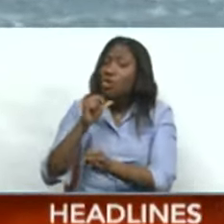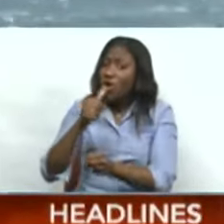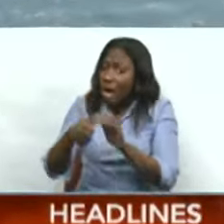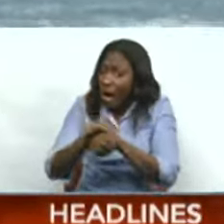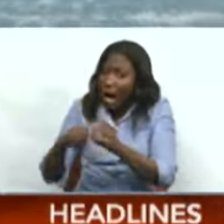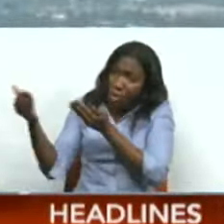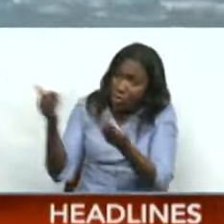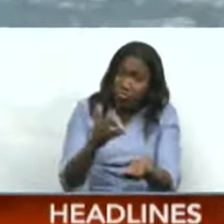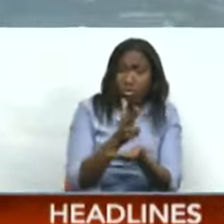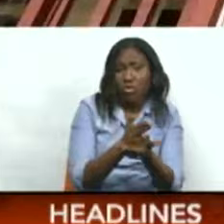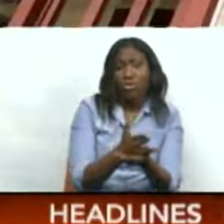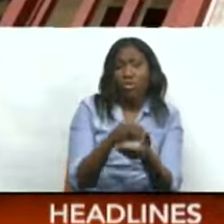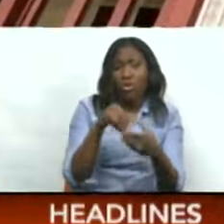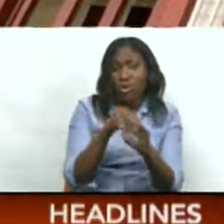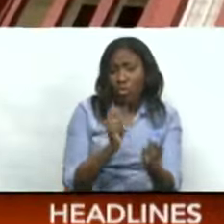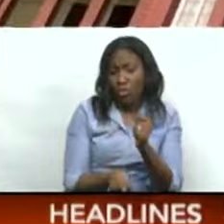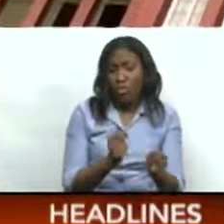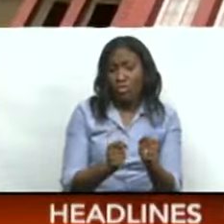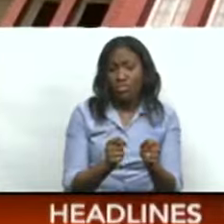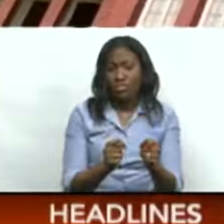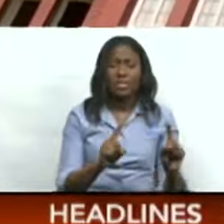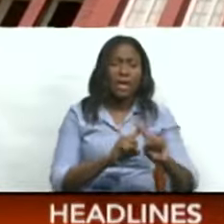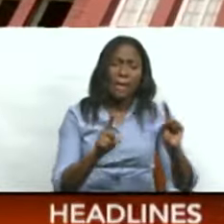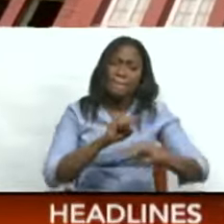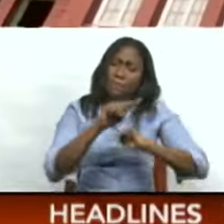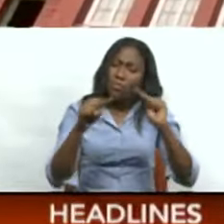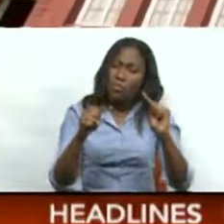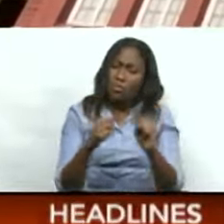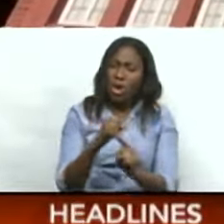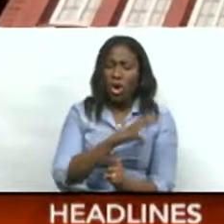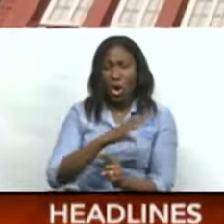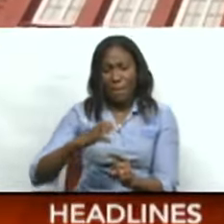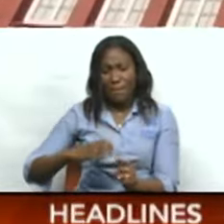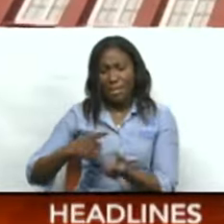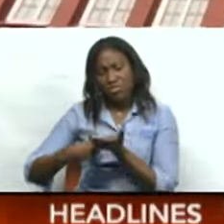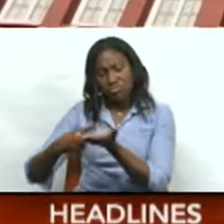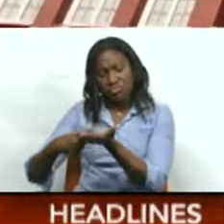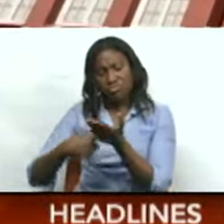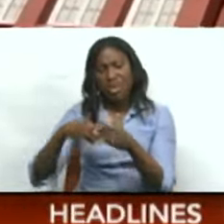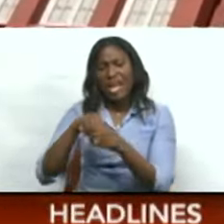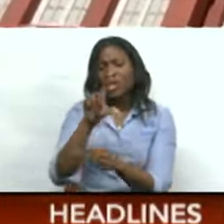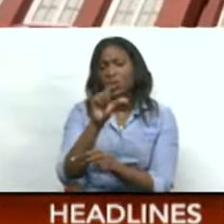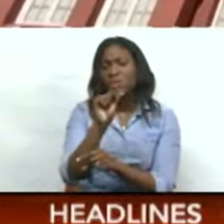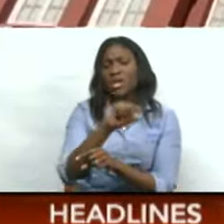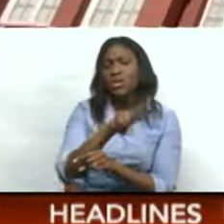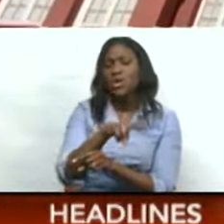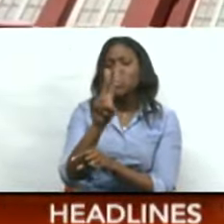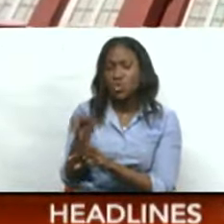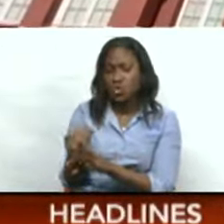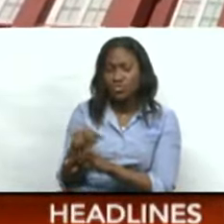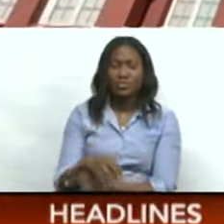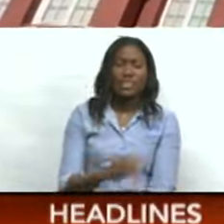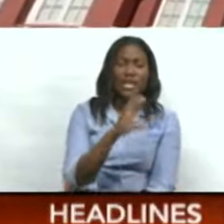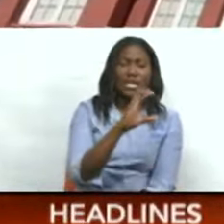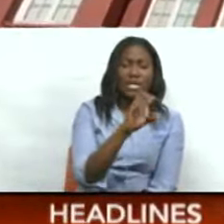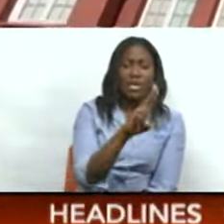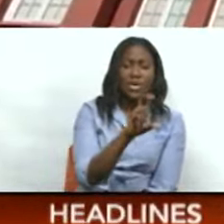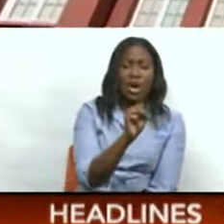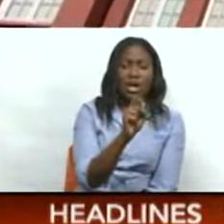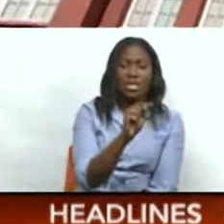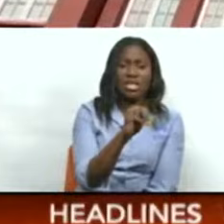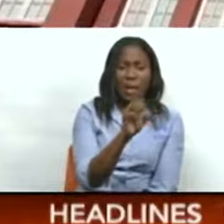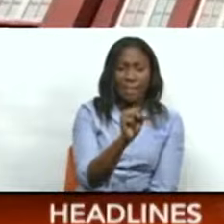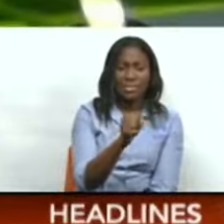nine legal ports of entry. But when it appeared before the JSC in 2022, Customs explained its challenges with the security